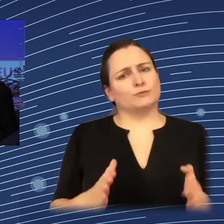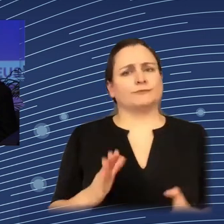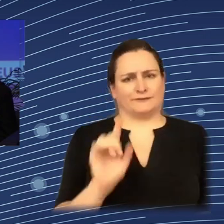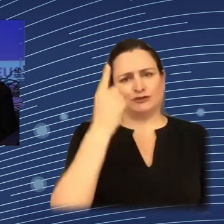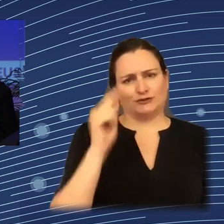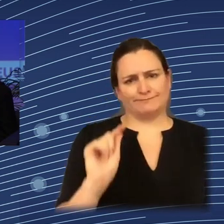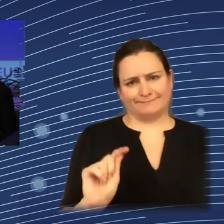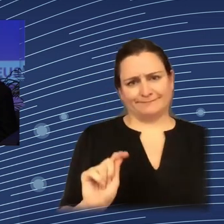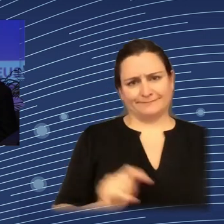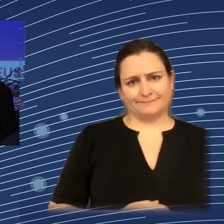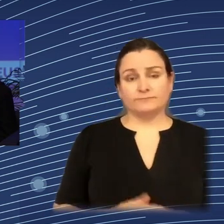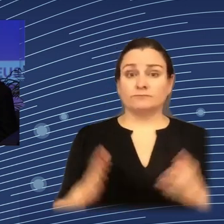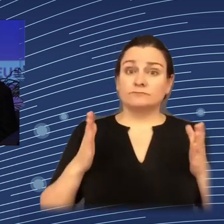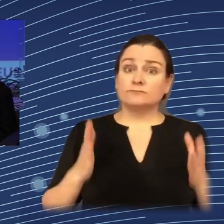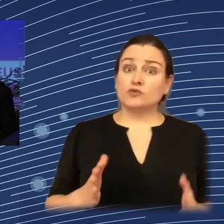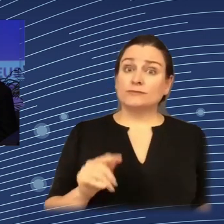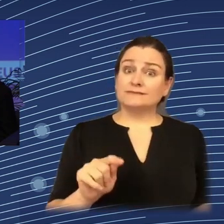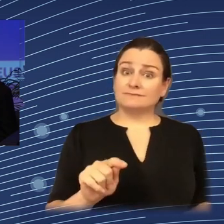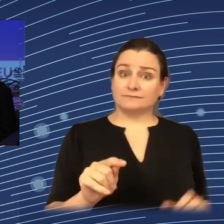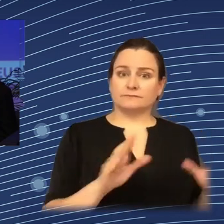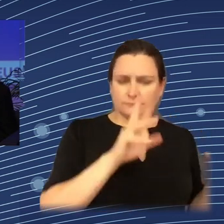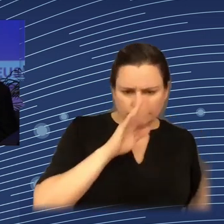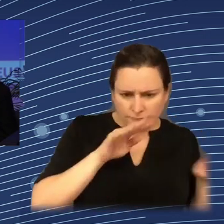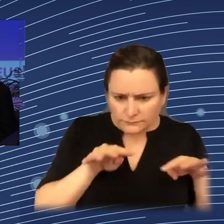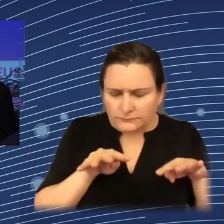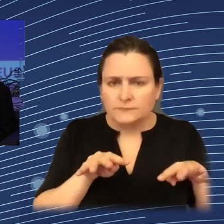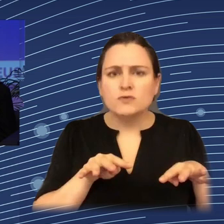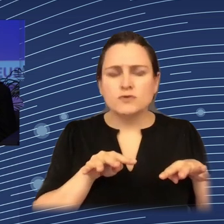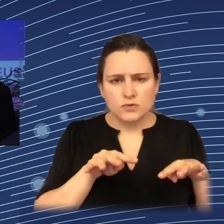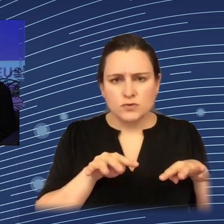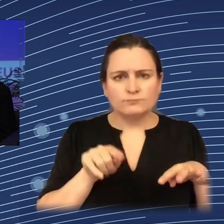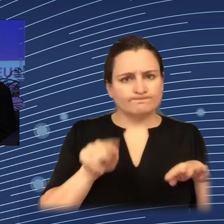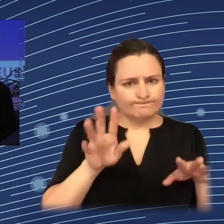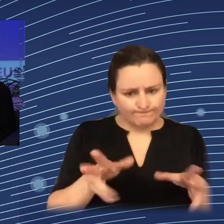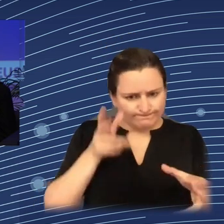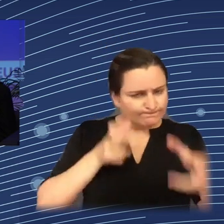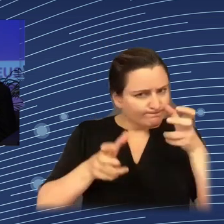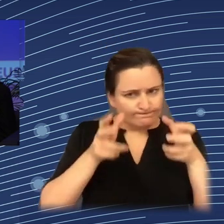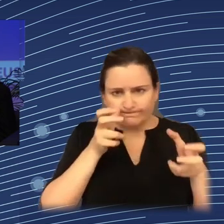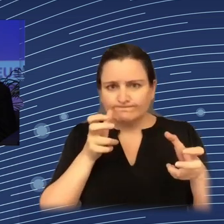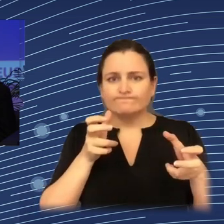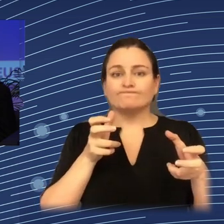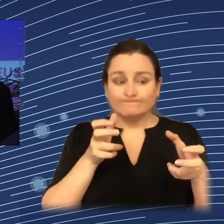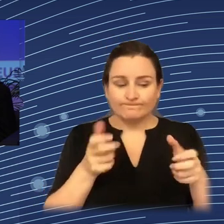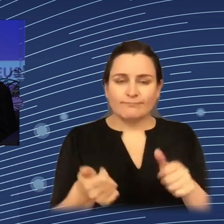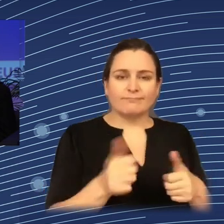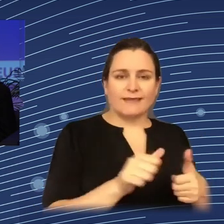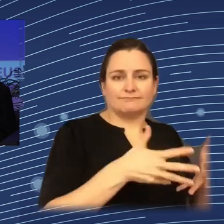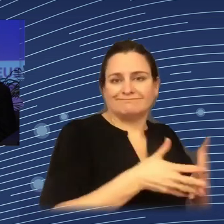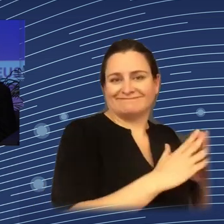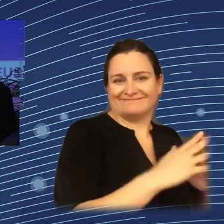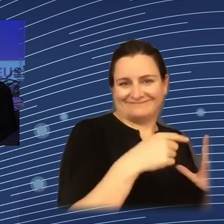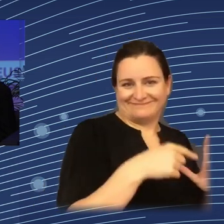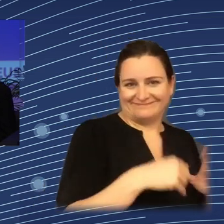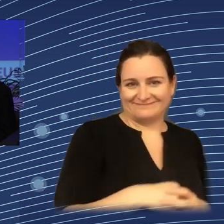centricity to our processes is that it always starts, as I already mentioned, from an in-depth understanding of the